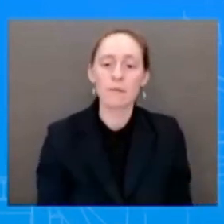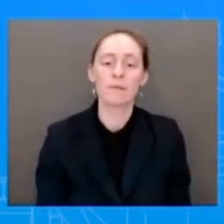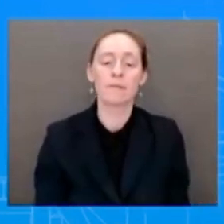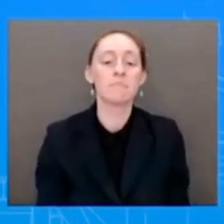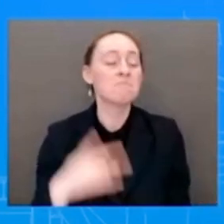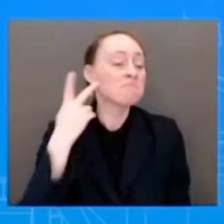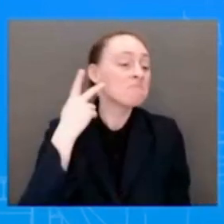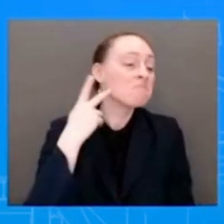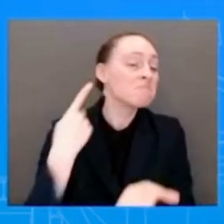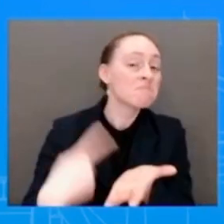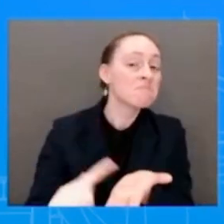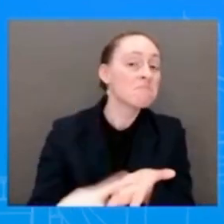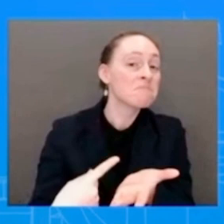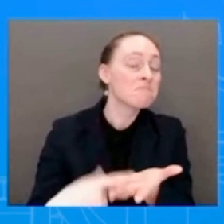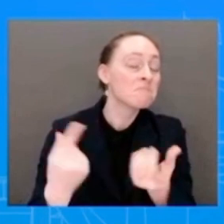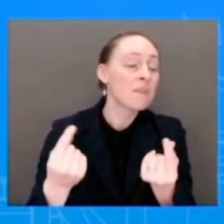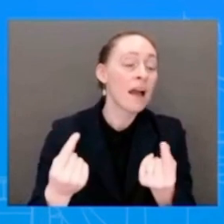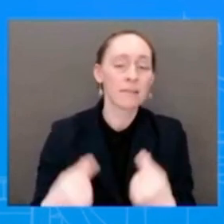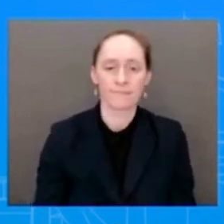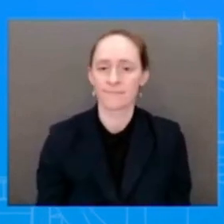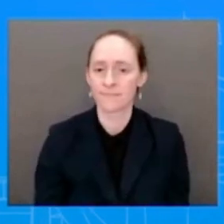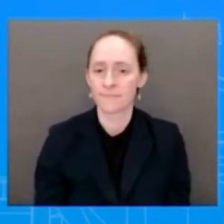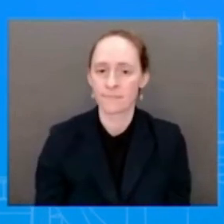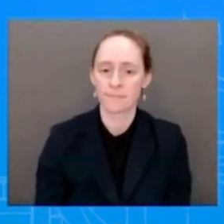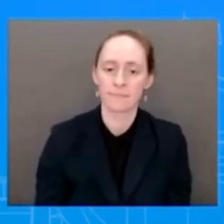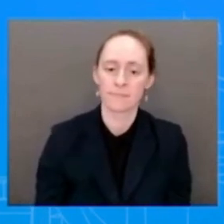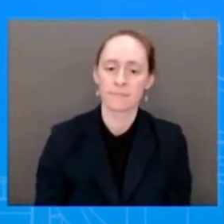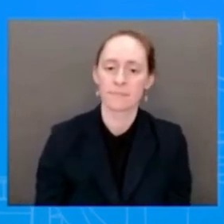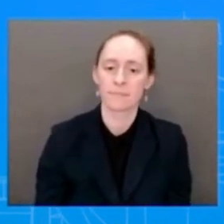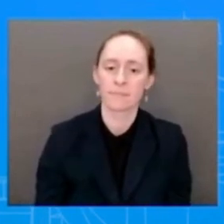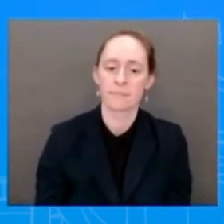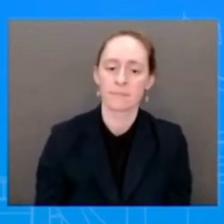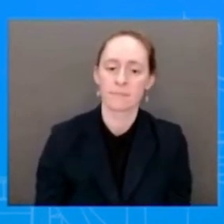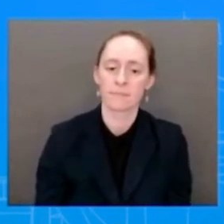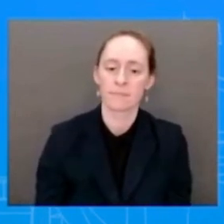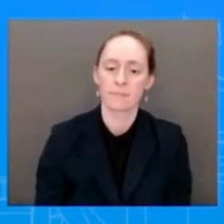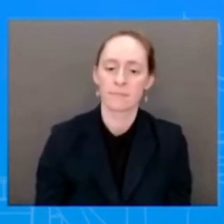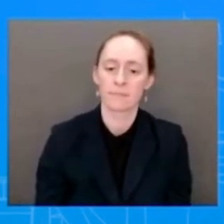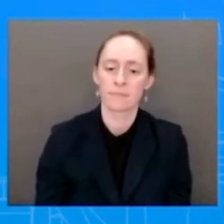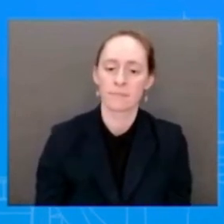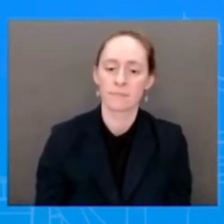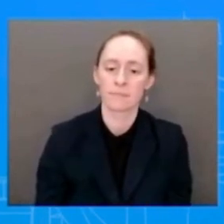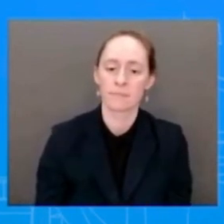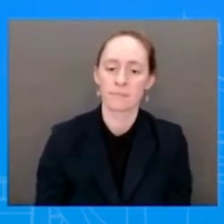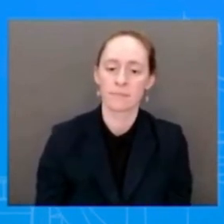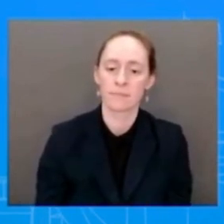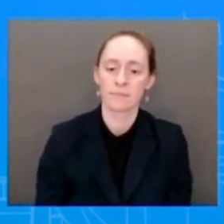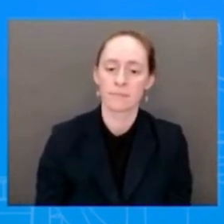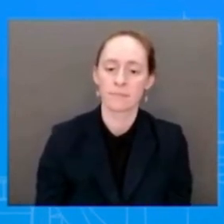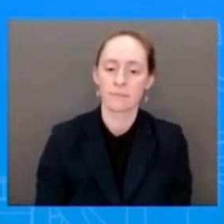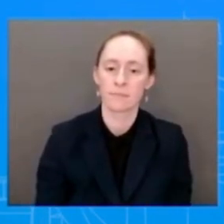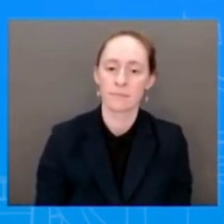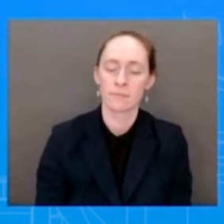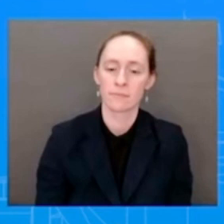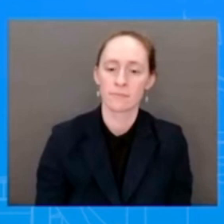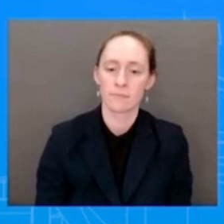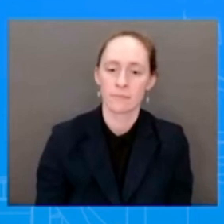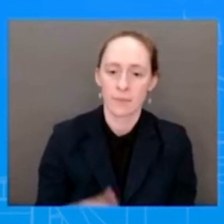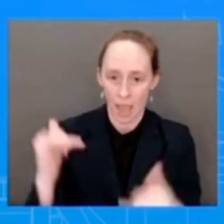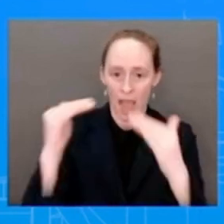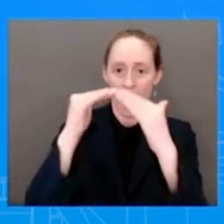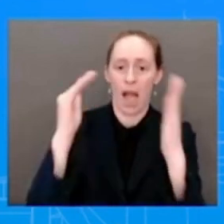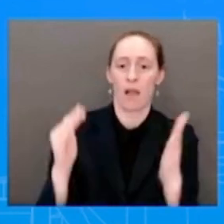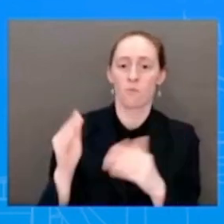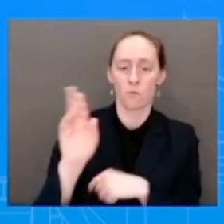Thank you, Karine. A follow-up to Peter's question. Given the realities of the Republican-controlled House, is the President open